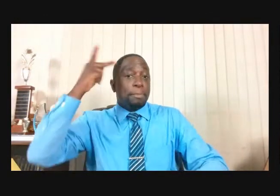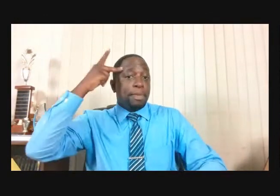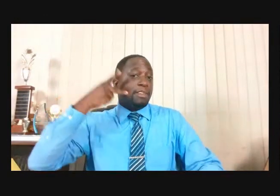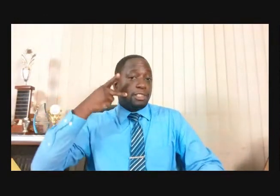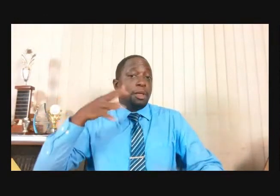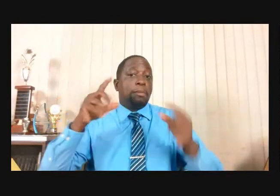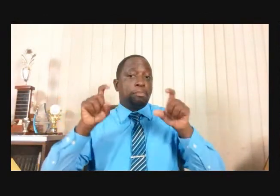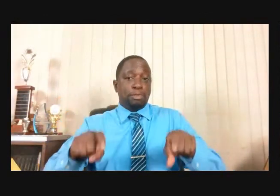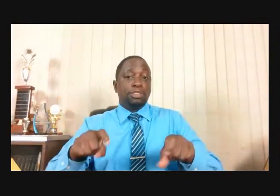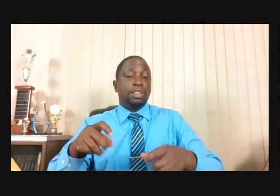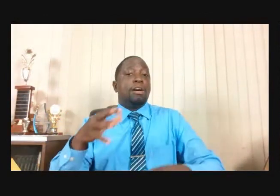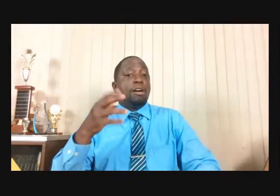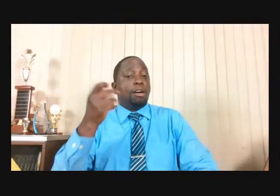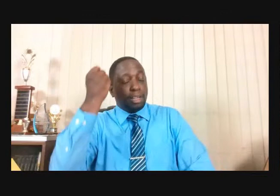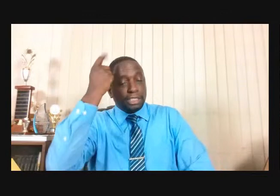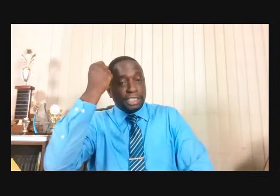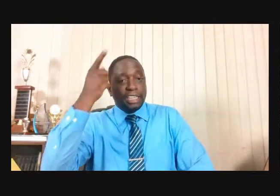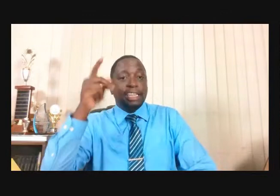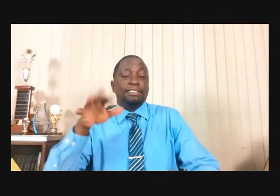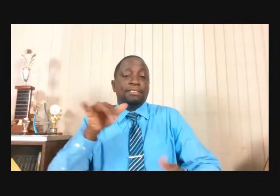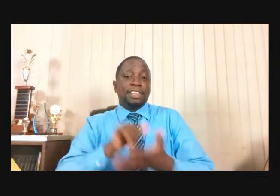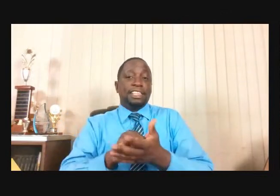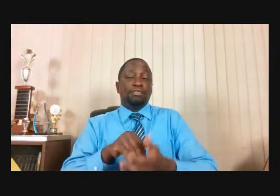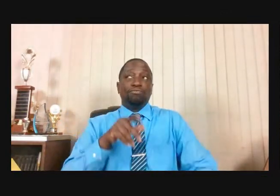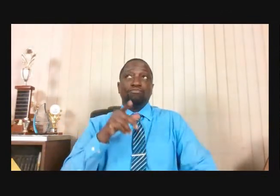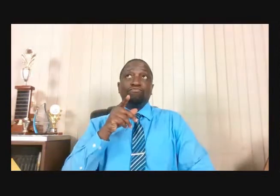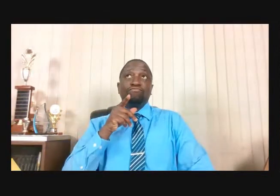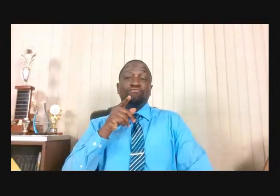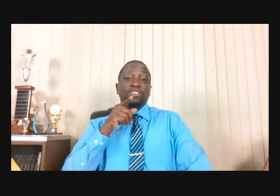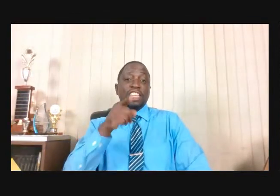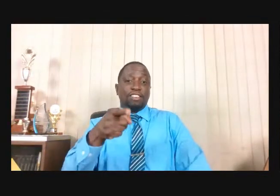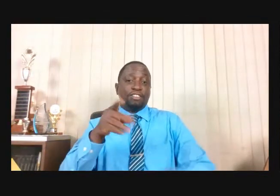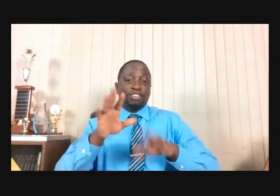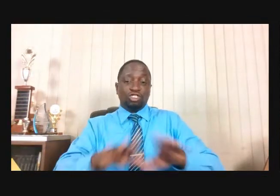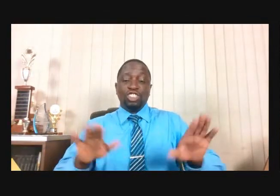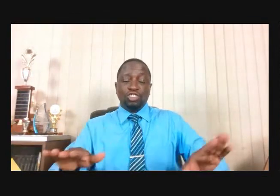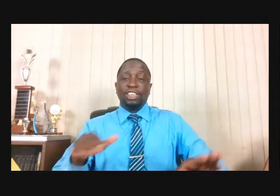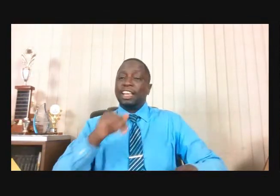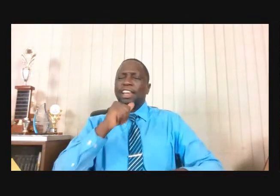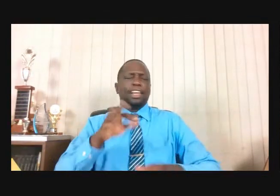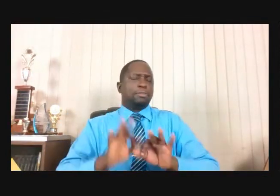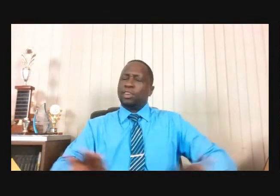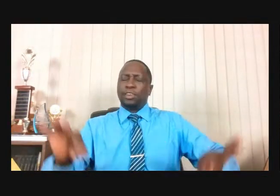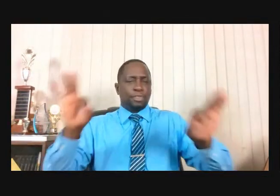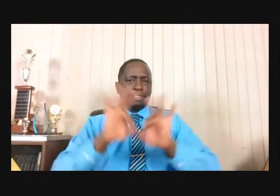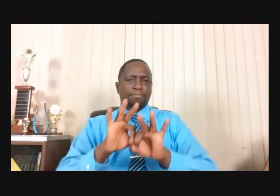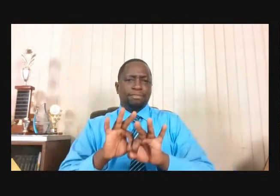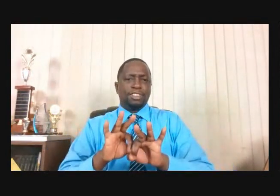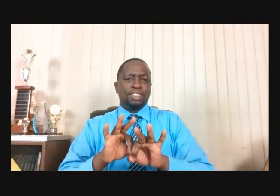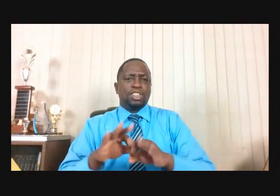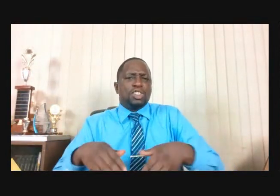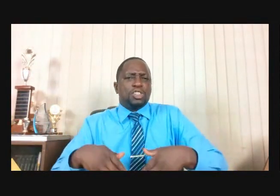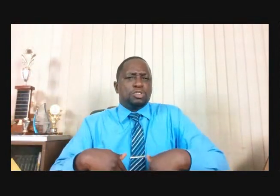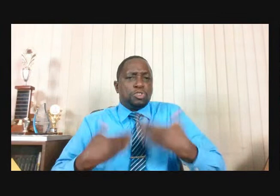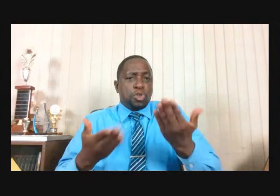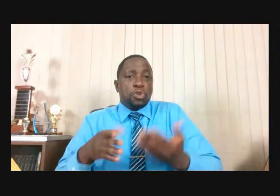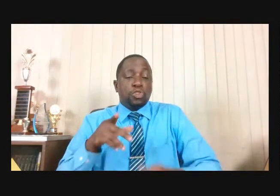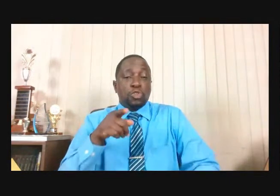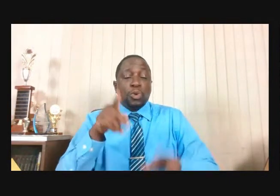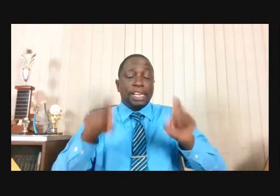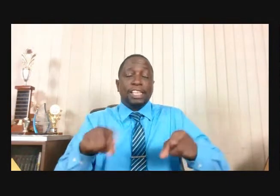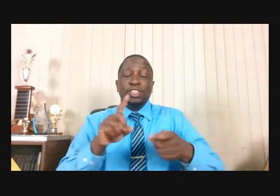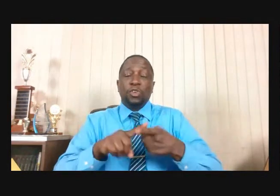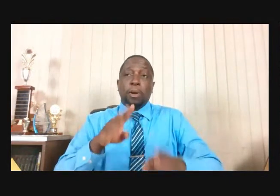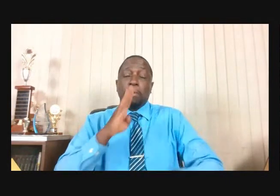Be Mindful Of Setting High On Realistic Expectations And Then